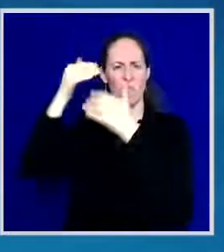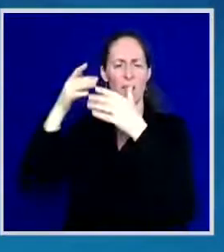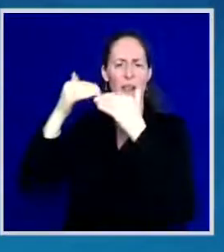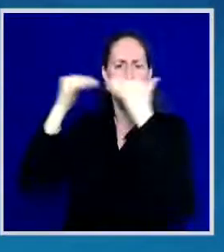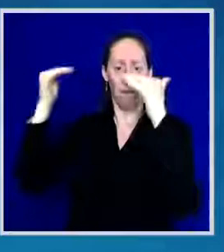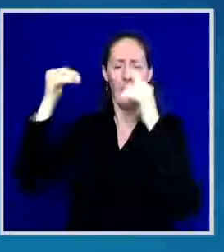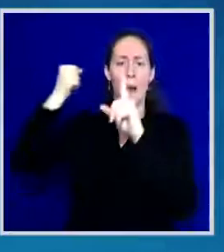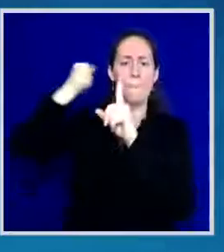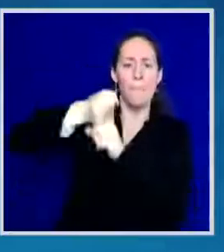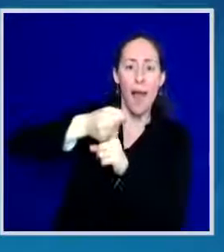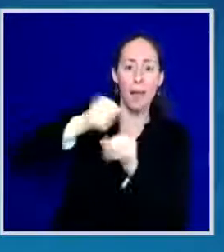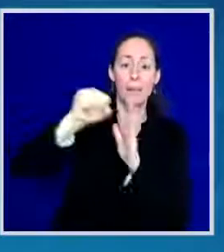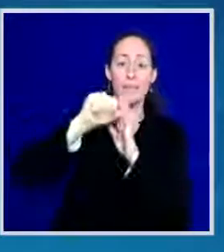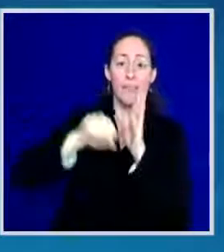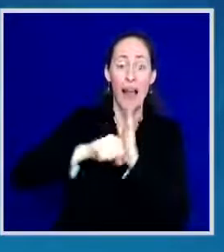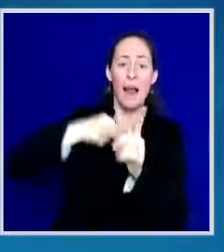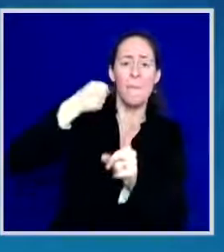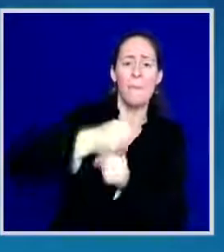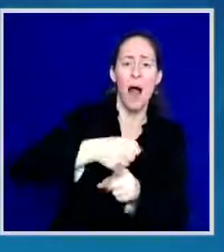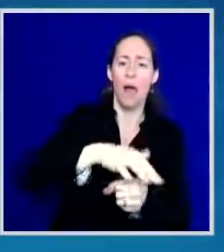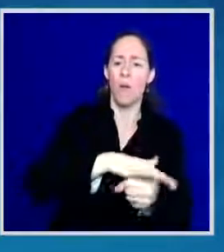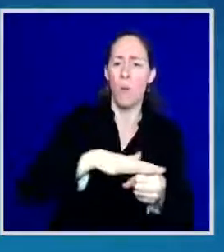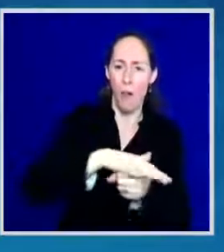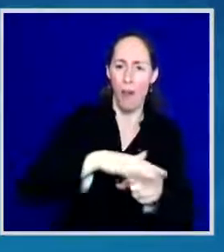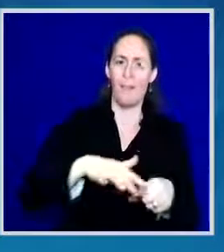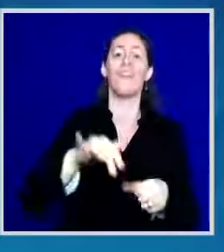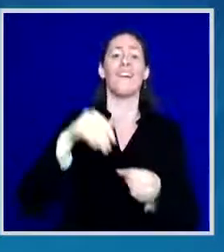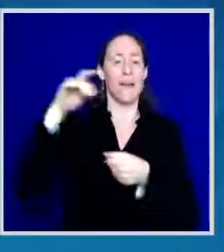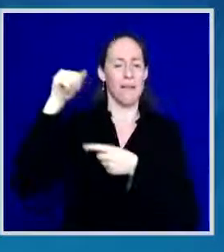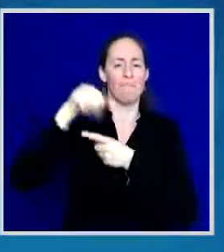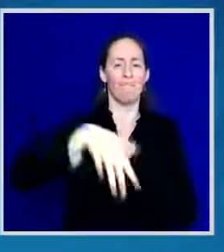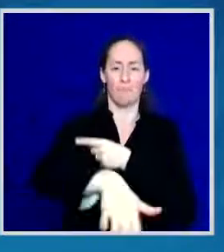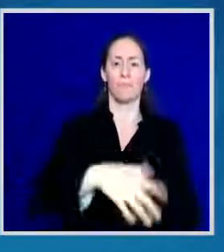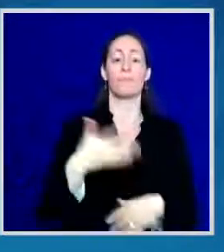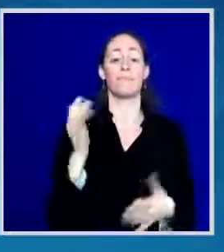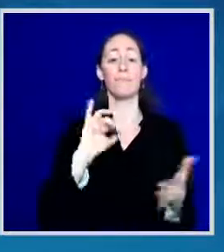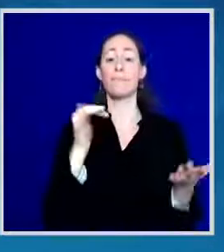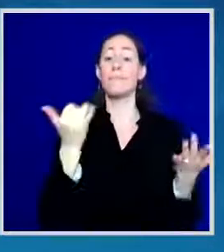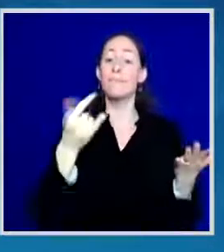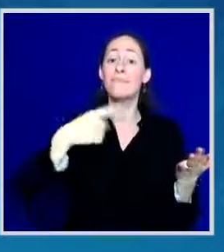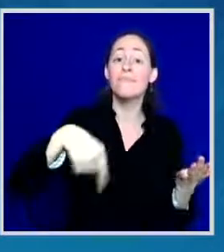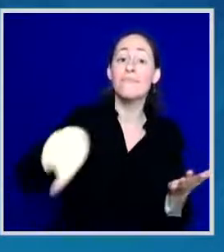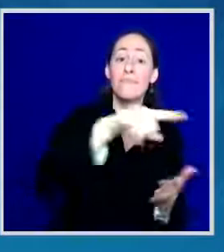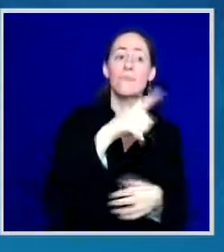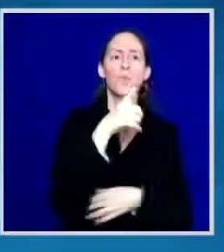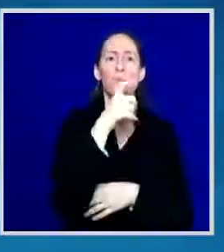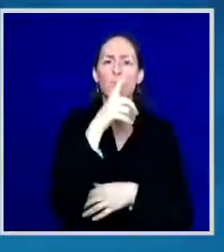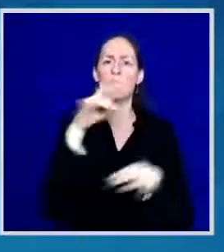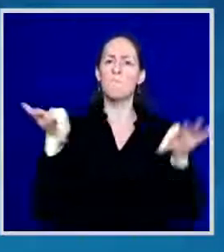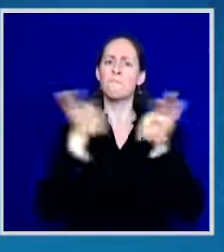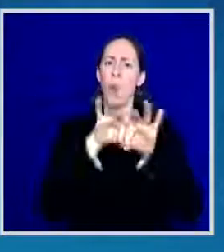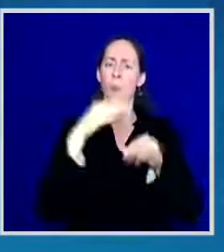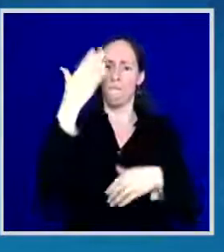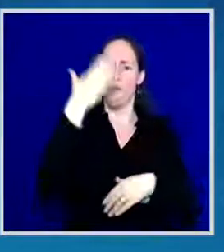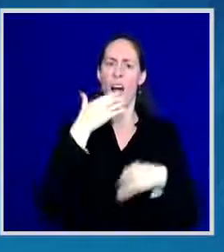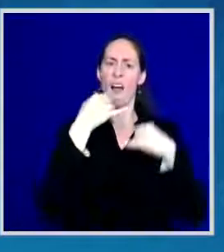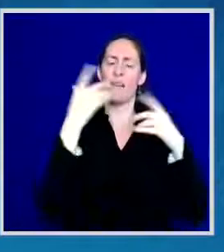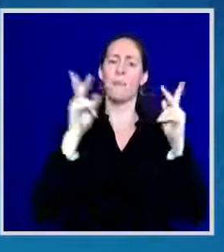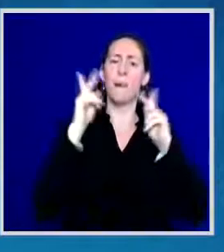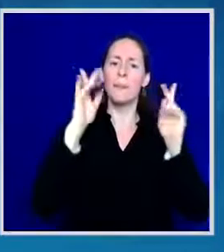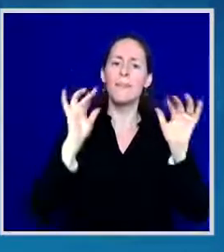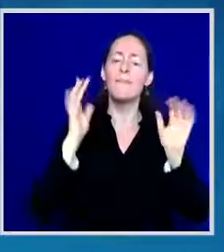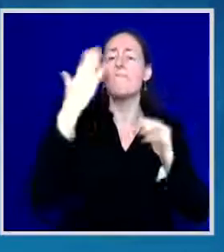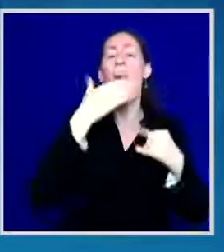is the work being done by the folks on the front lines right here because we can pass